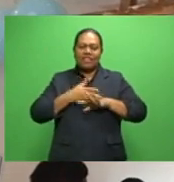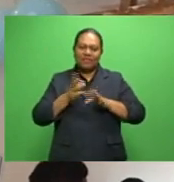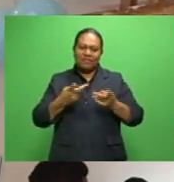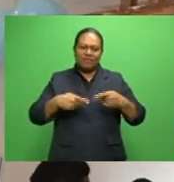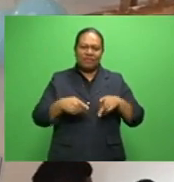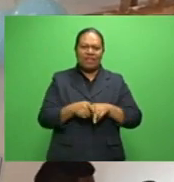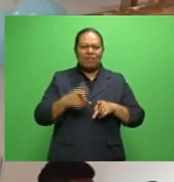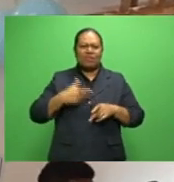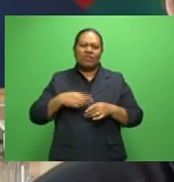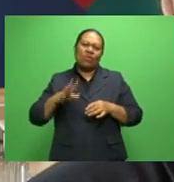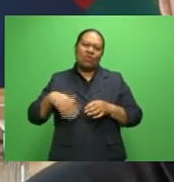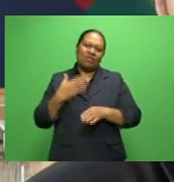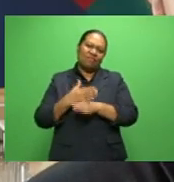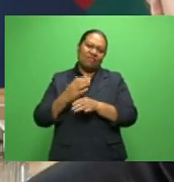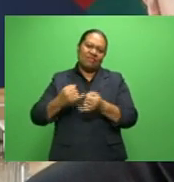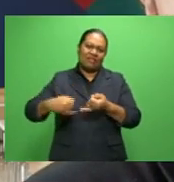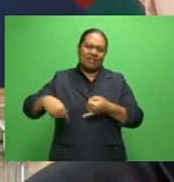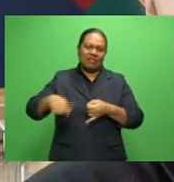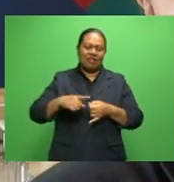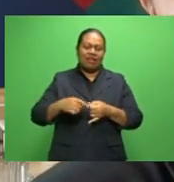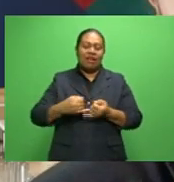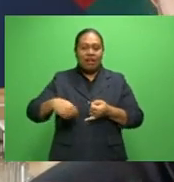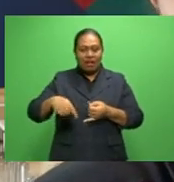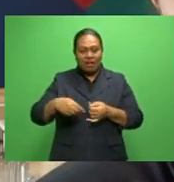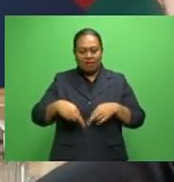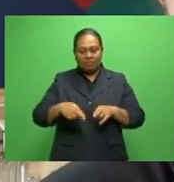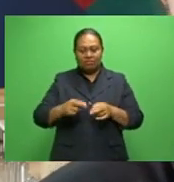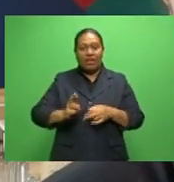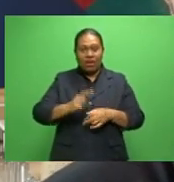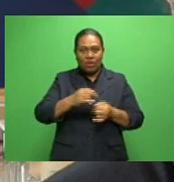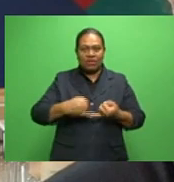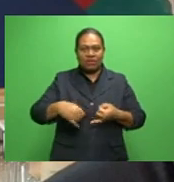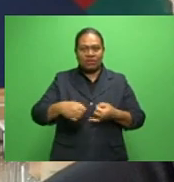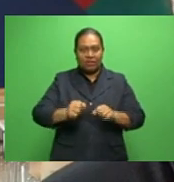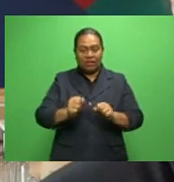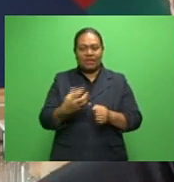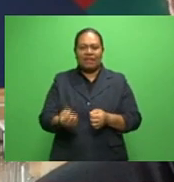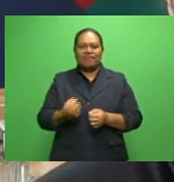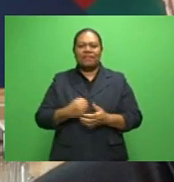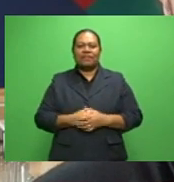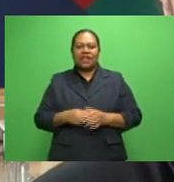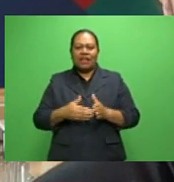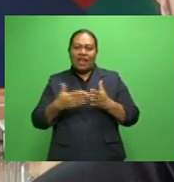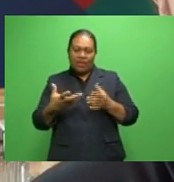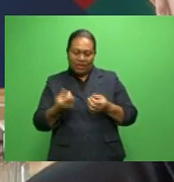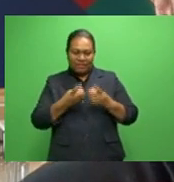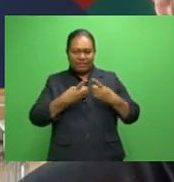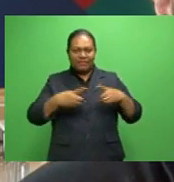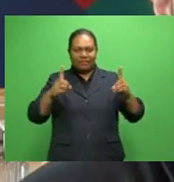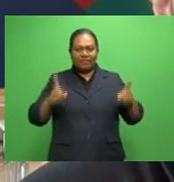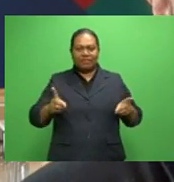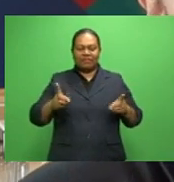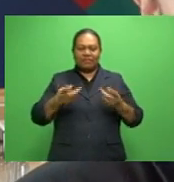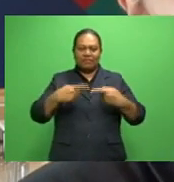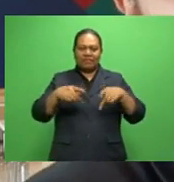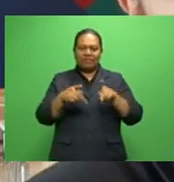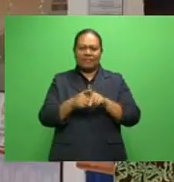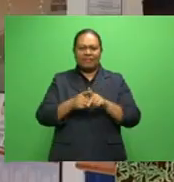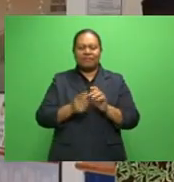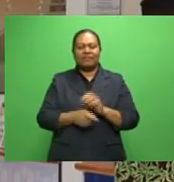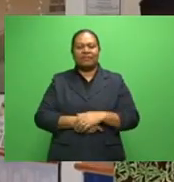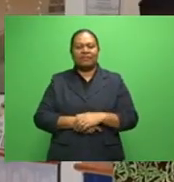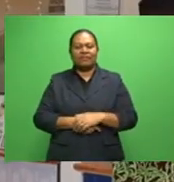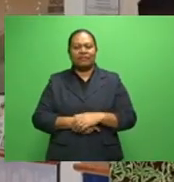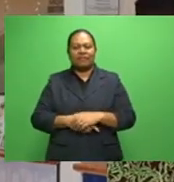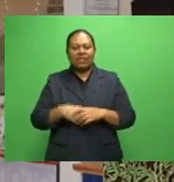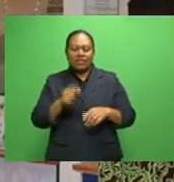Suva's Rera Street. We've opened up our new branch at Damoda Plaza's New Eachery. And what to expect from